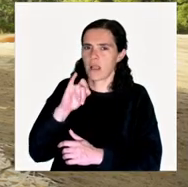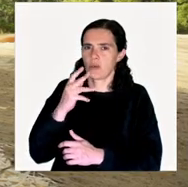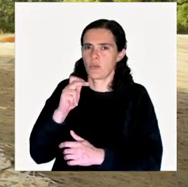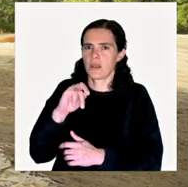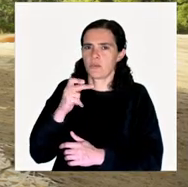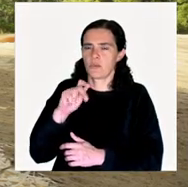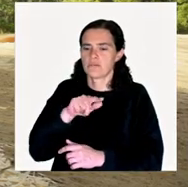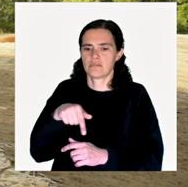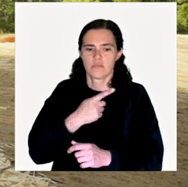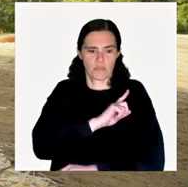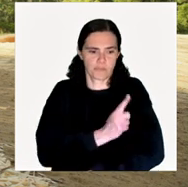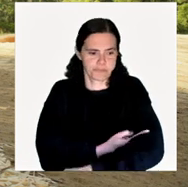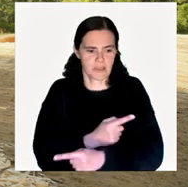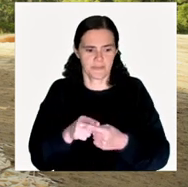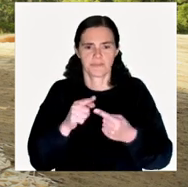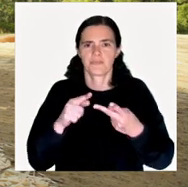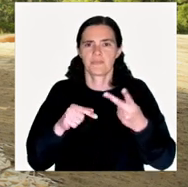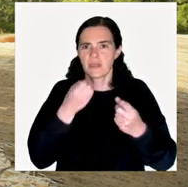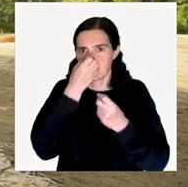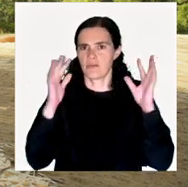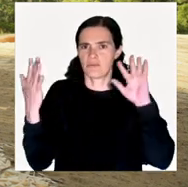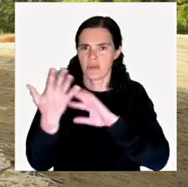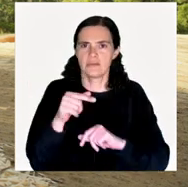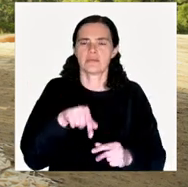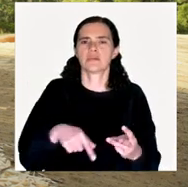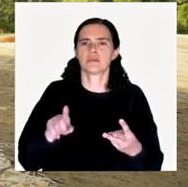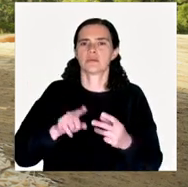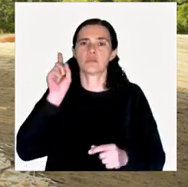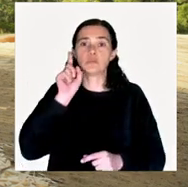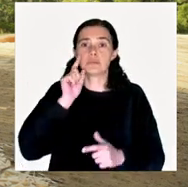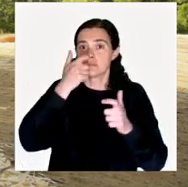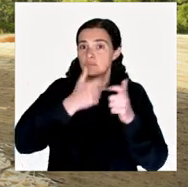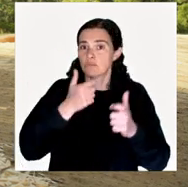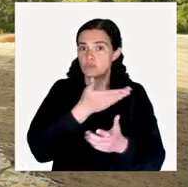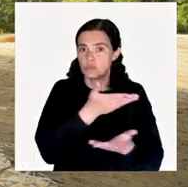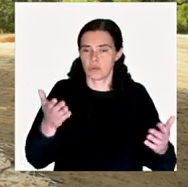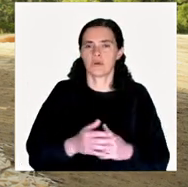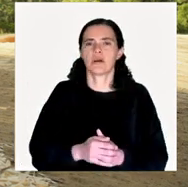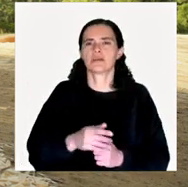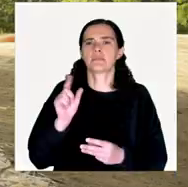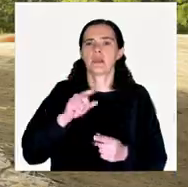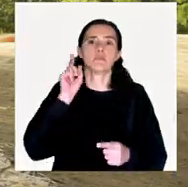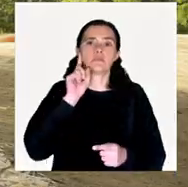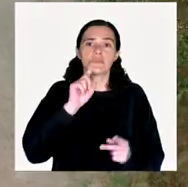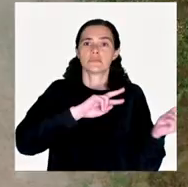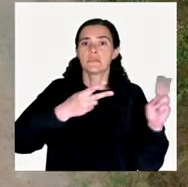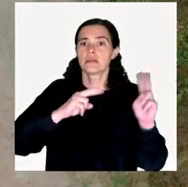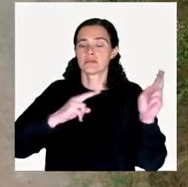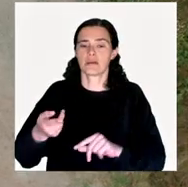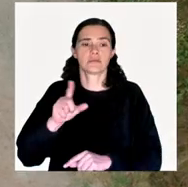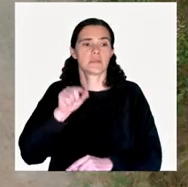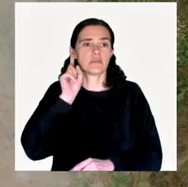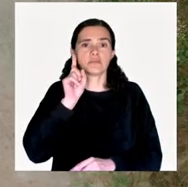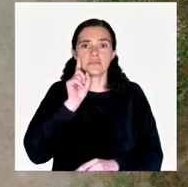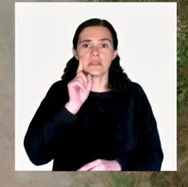Ai Weiwei. Power, environment, the importance of people, of